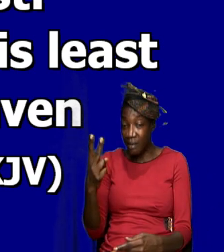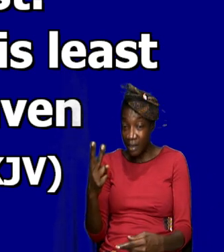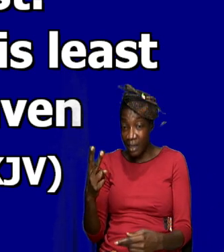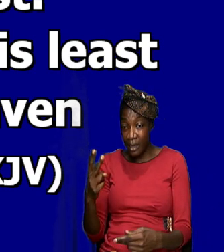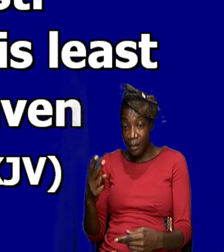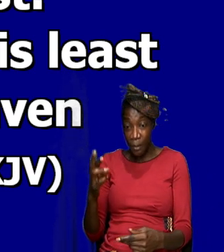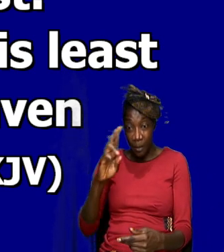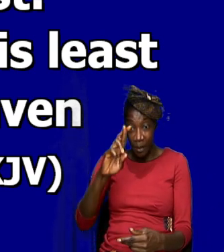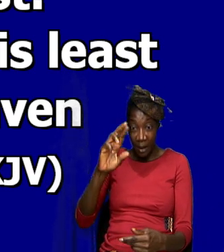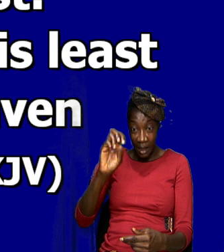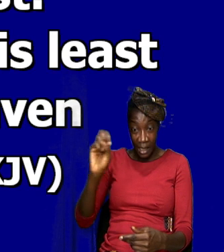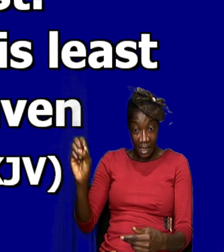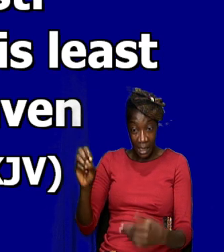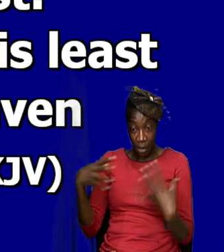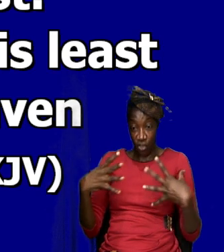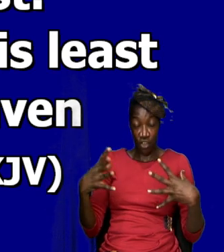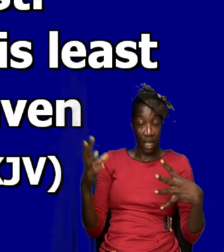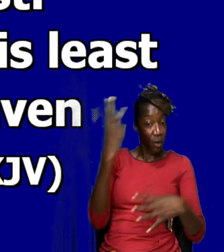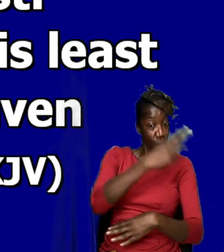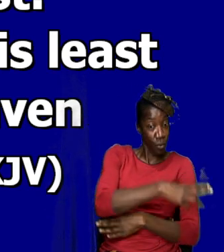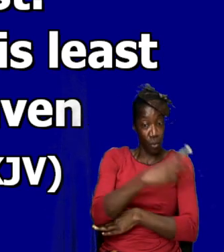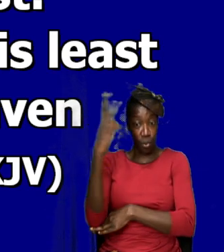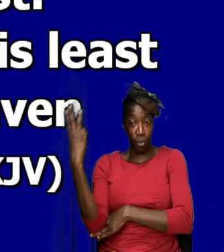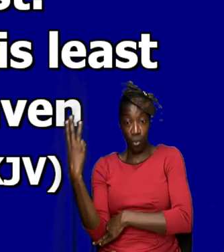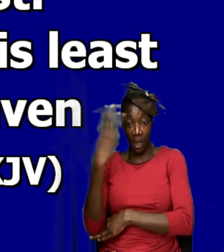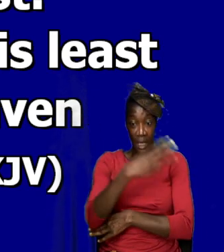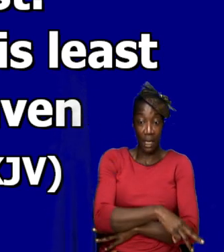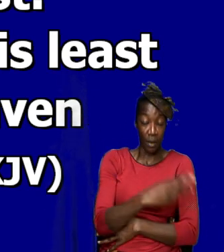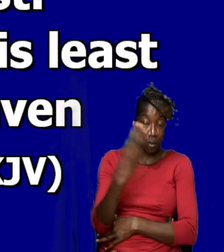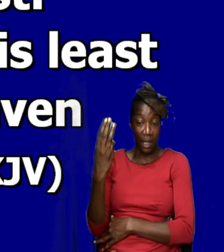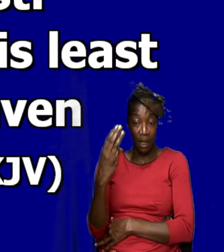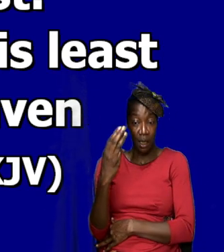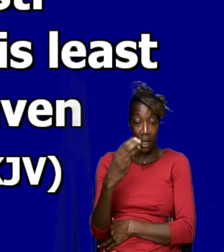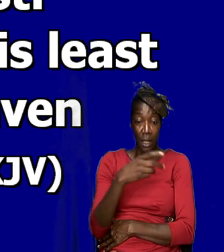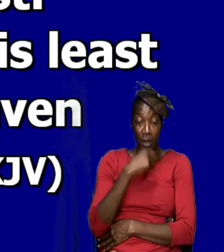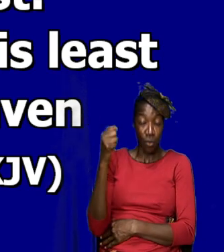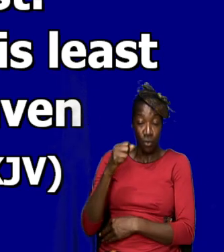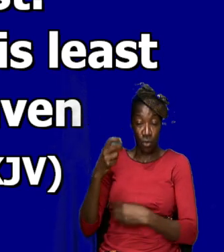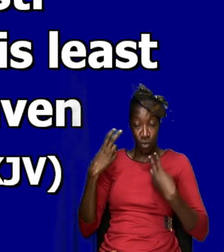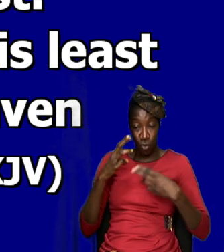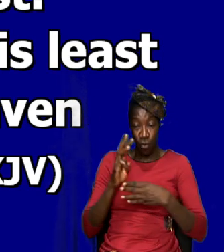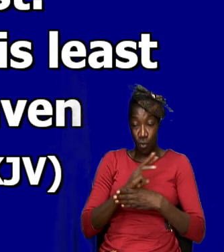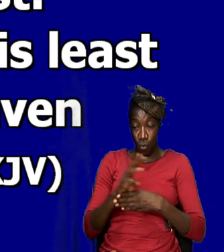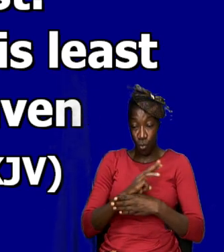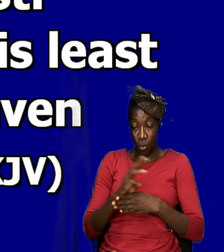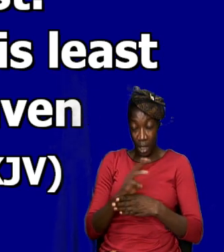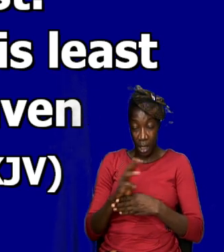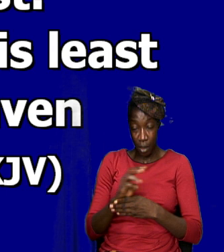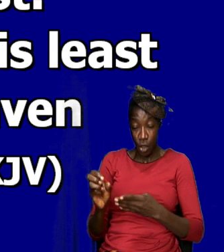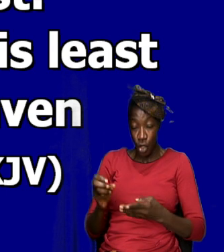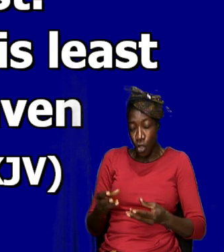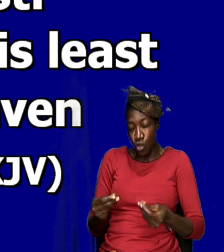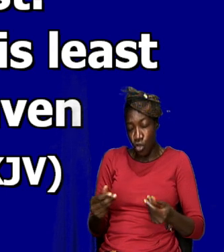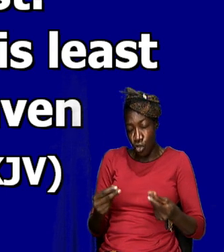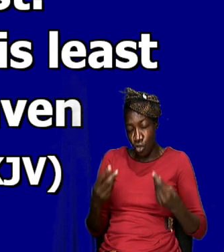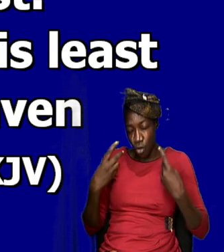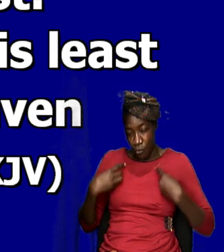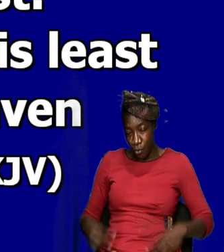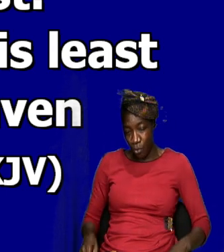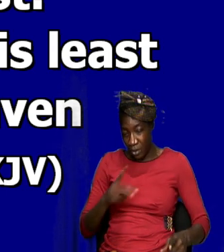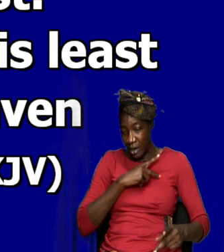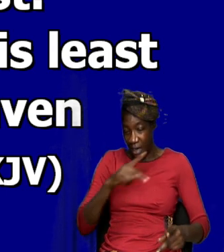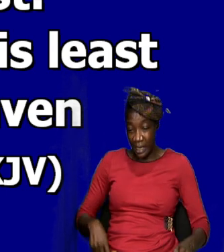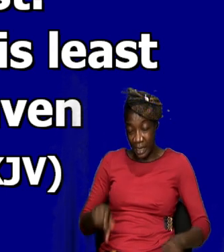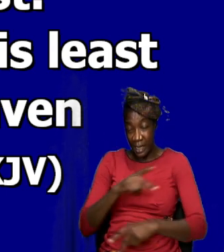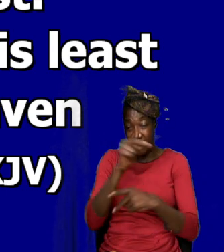shaken with the wind he said those who wear soft raiment are in king's policies so in doing that